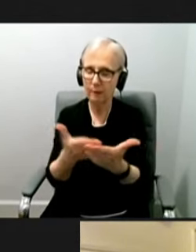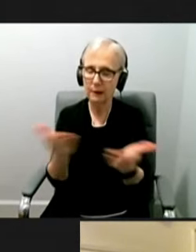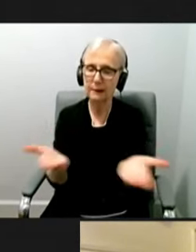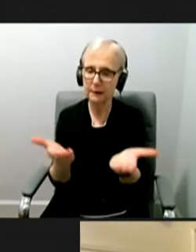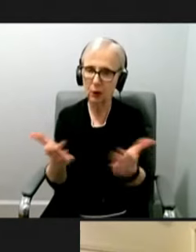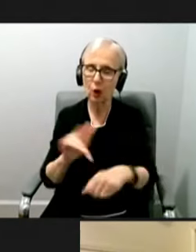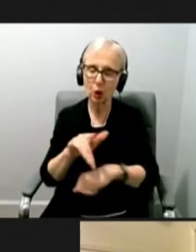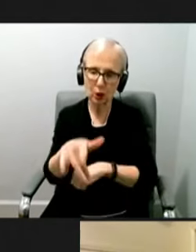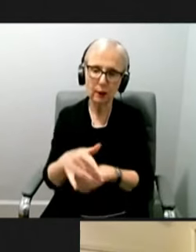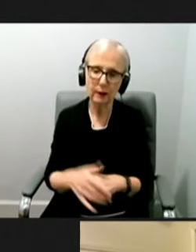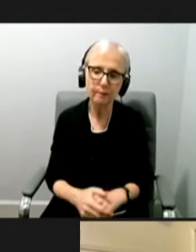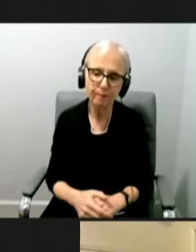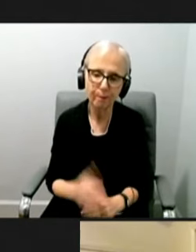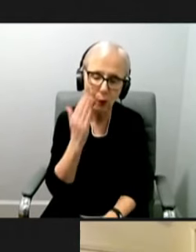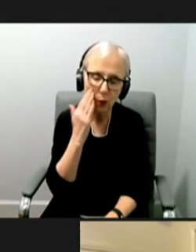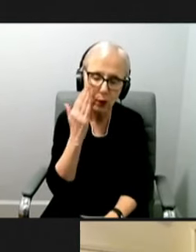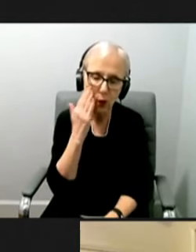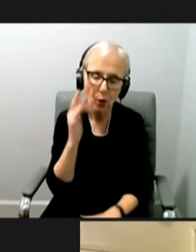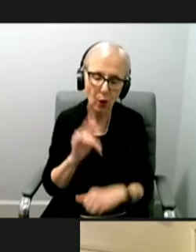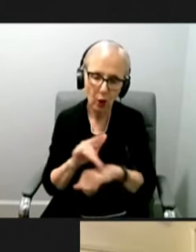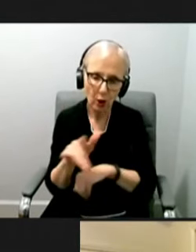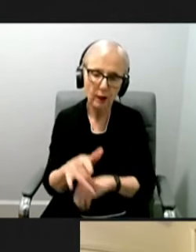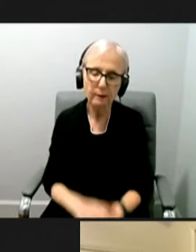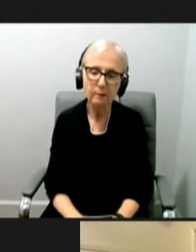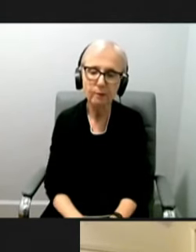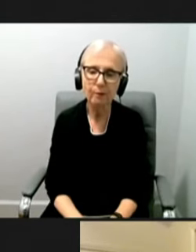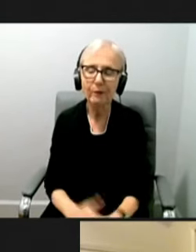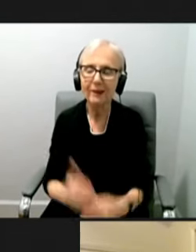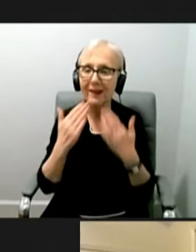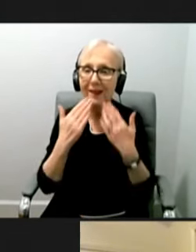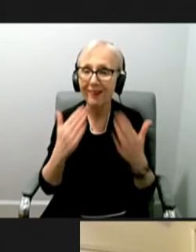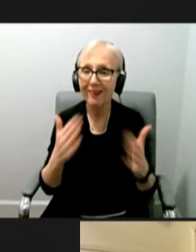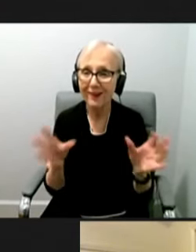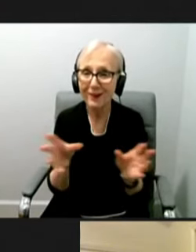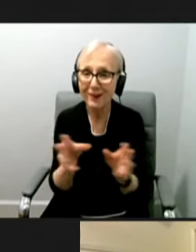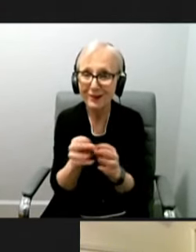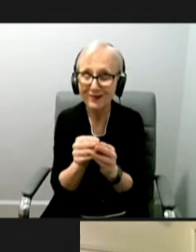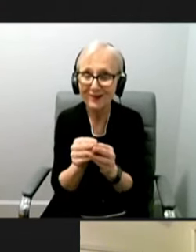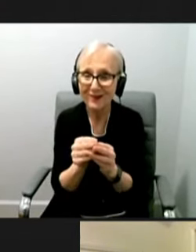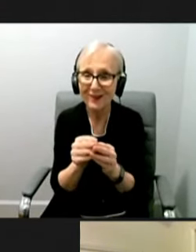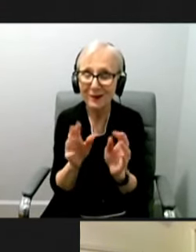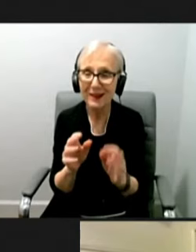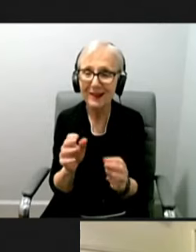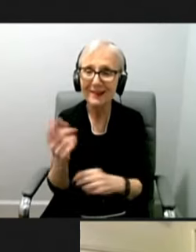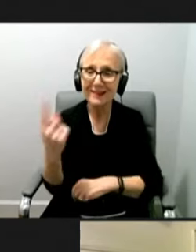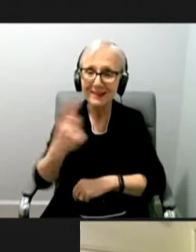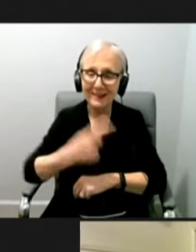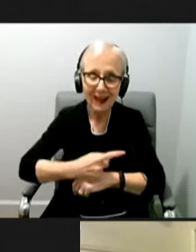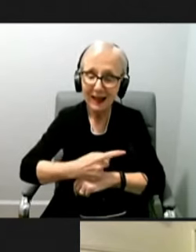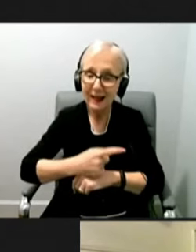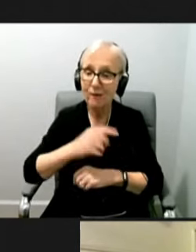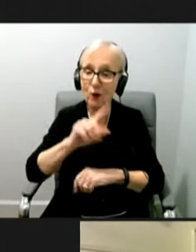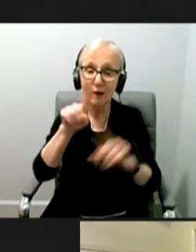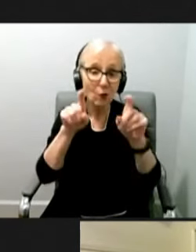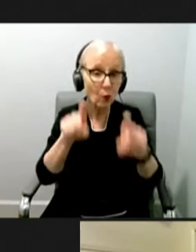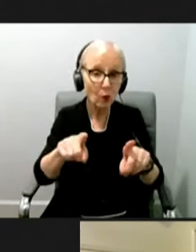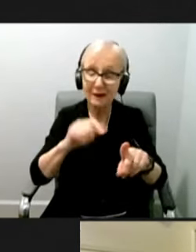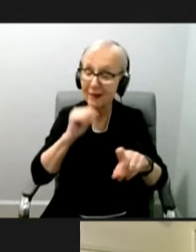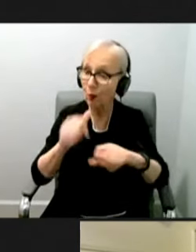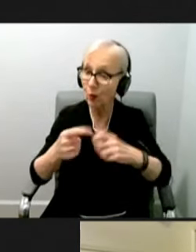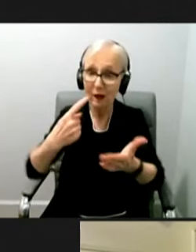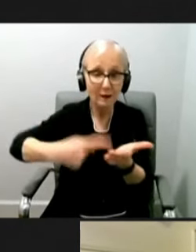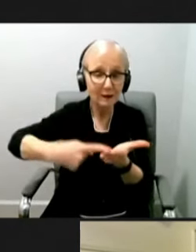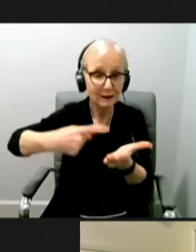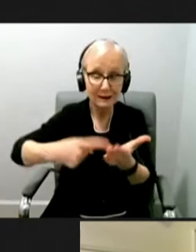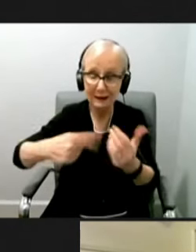All right. Thank you, everyone, for joining us this afternoon for our COVID-19 media update. If you have any questions that we were not able to get to or that were not covered in